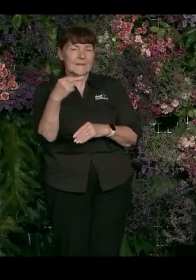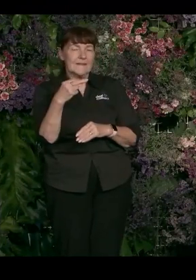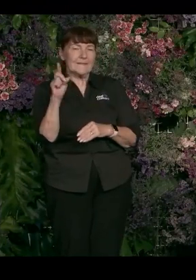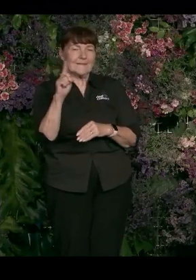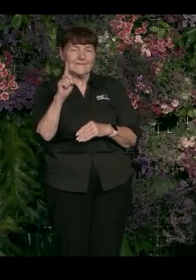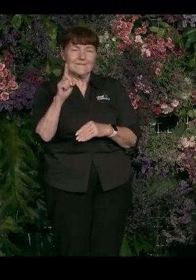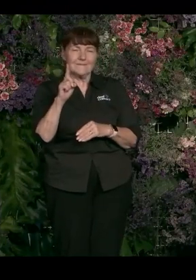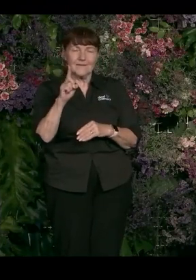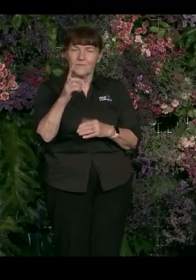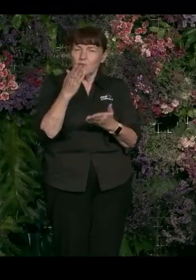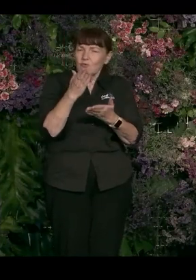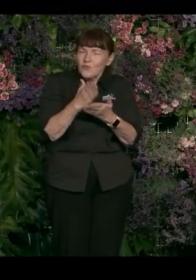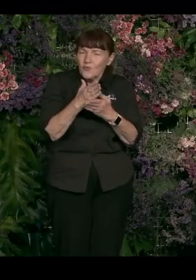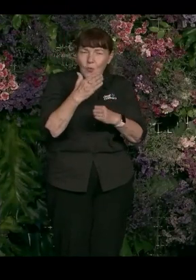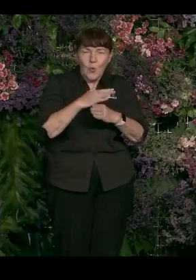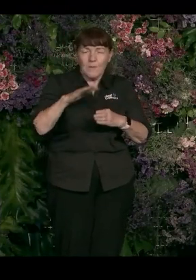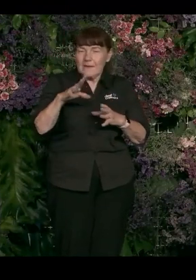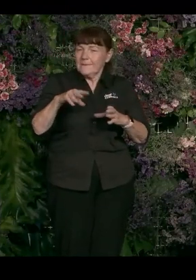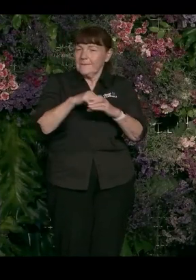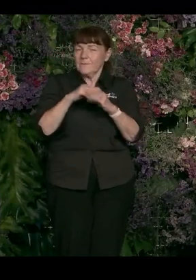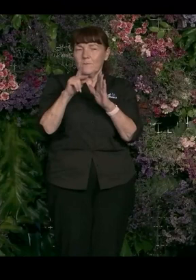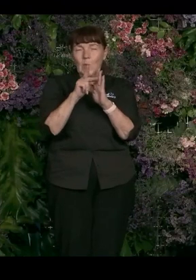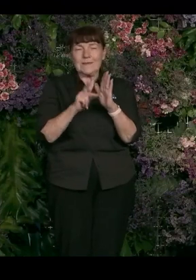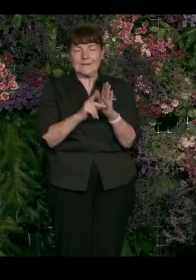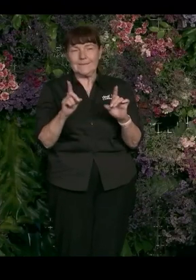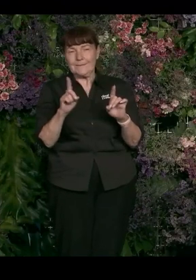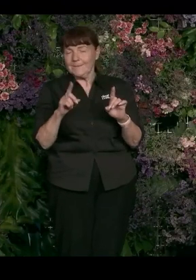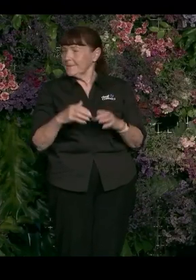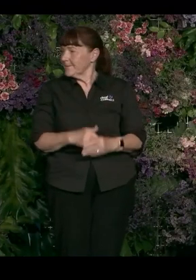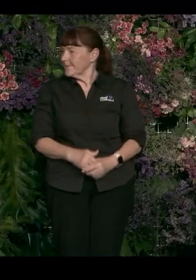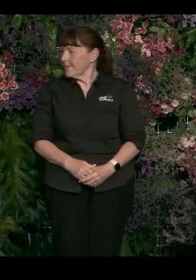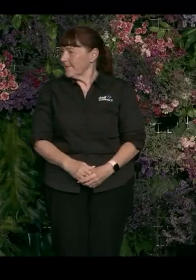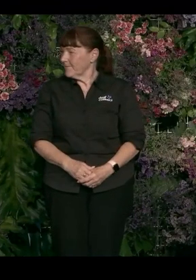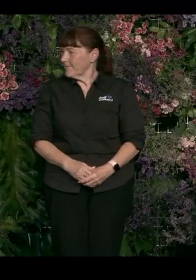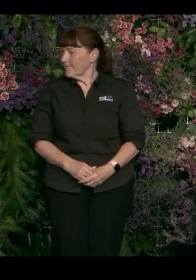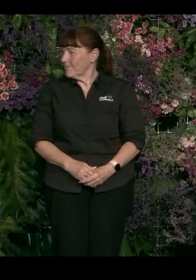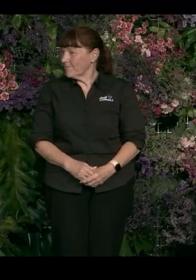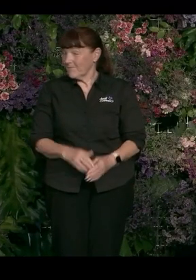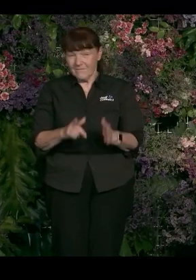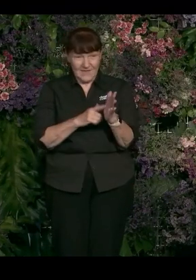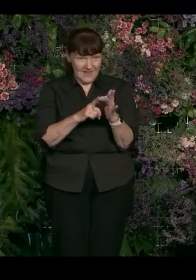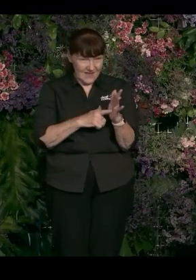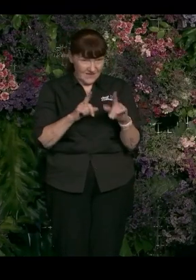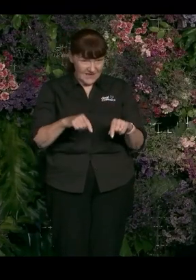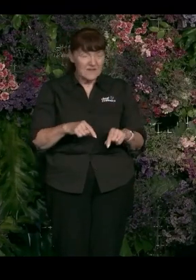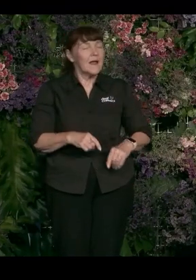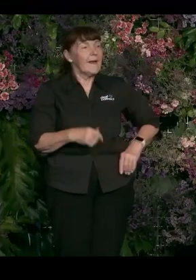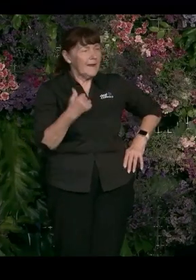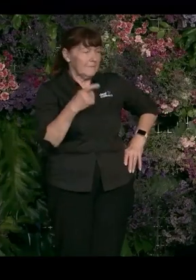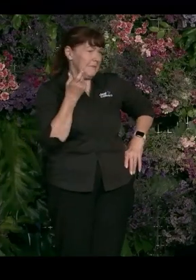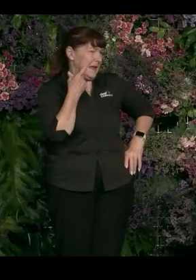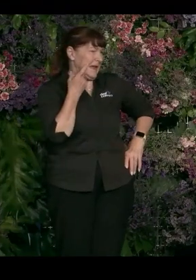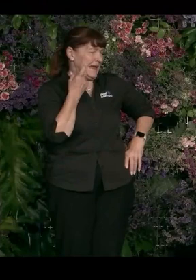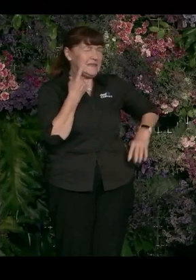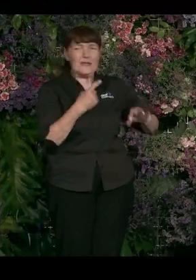true workplace and inclusion and policies? Do you want to kick us off, Leo? Sure. It's an easy